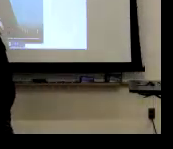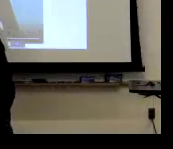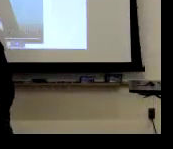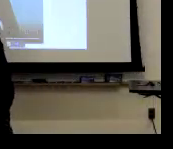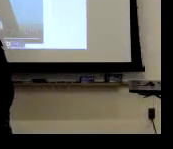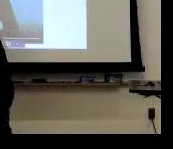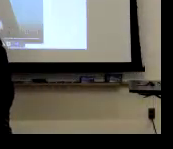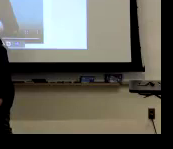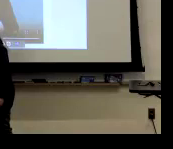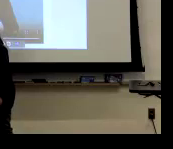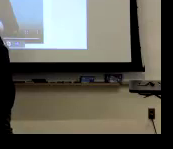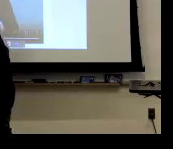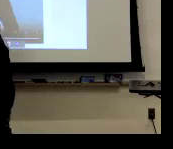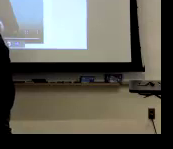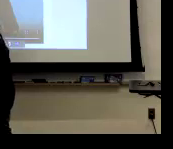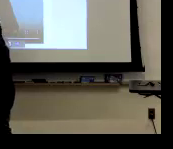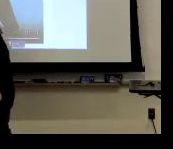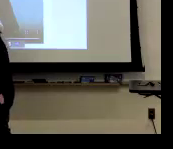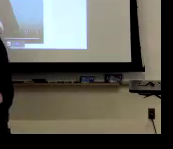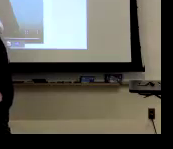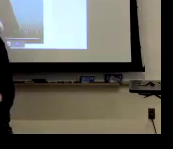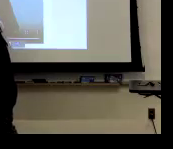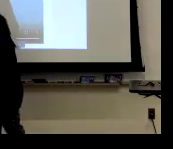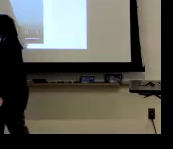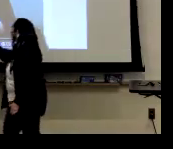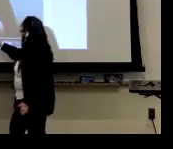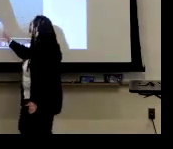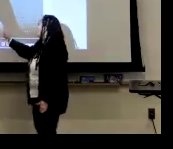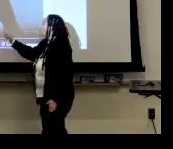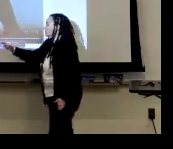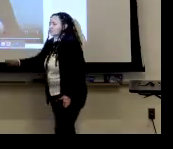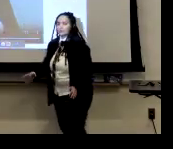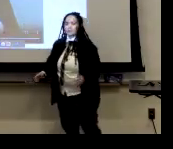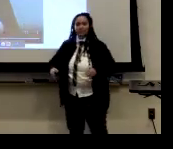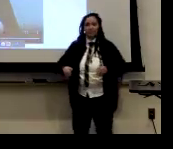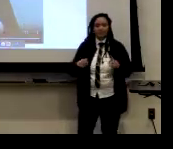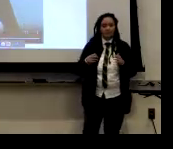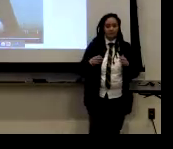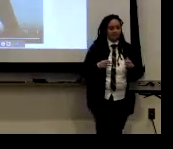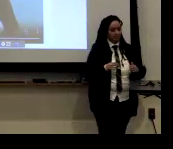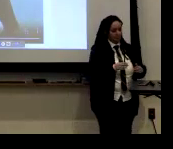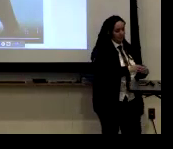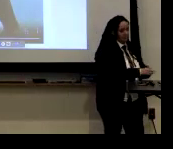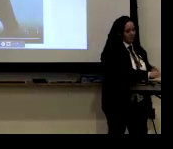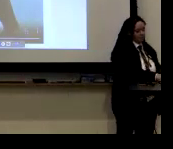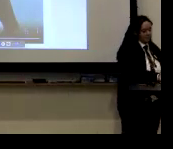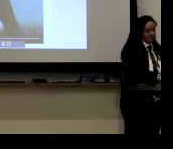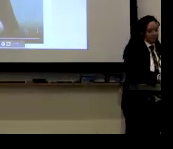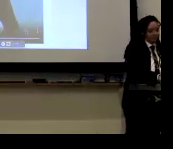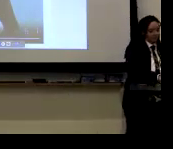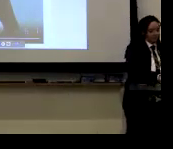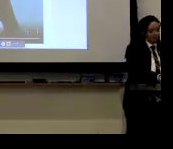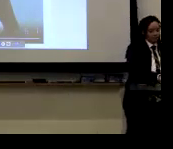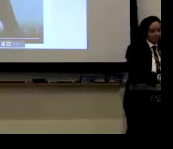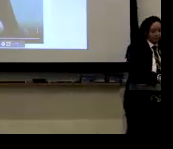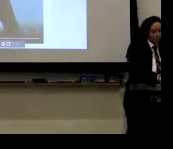Now here, you see the space is smaller here. When signing name, your elbows are, the elbows are closer, closer